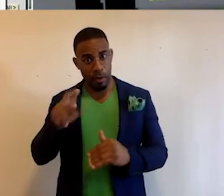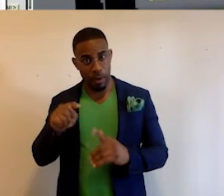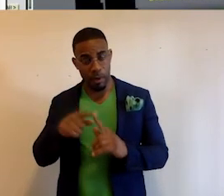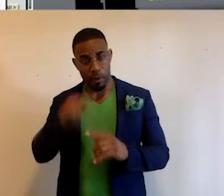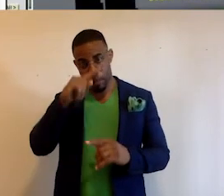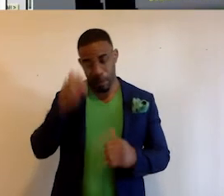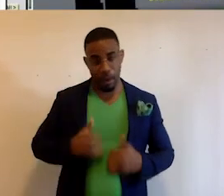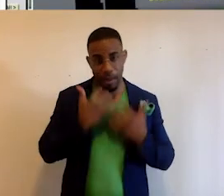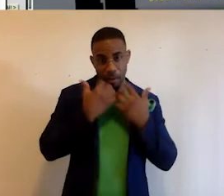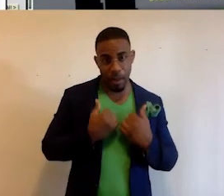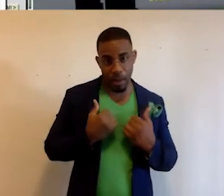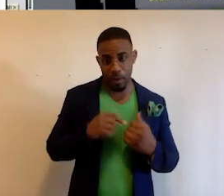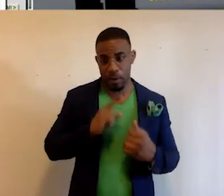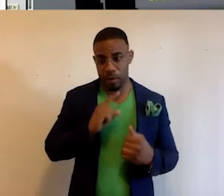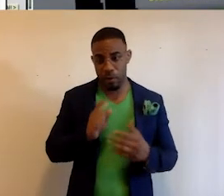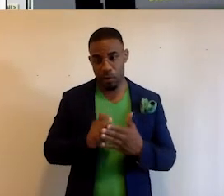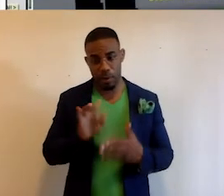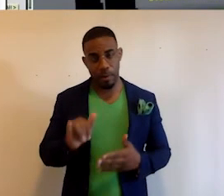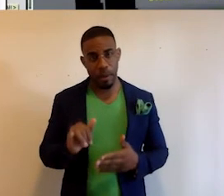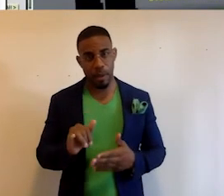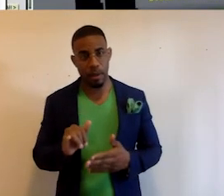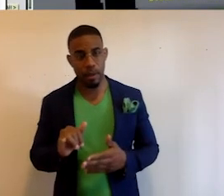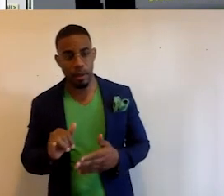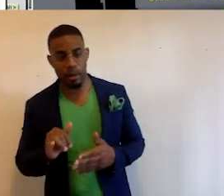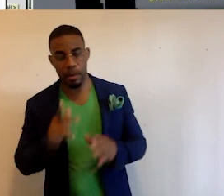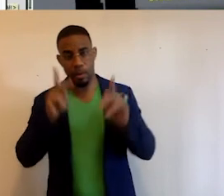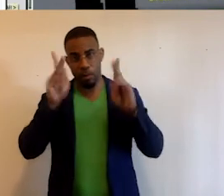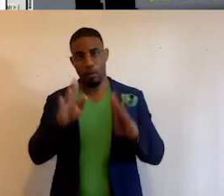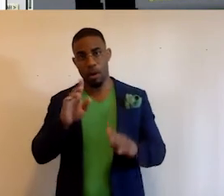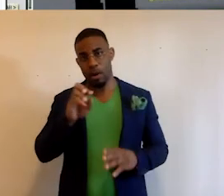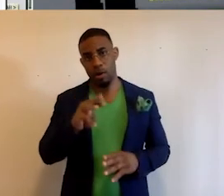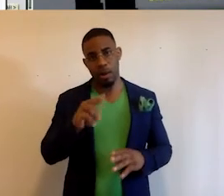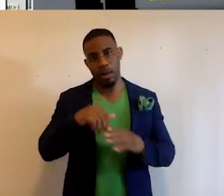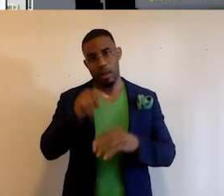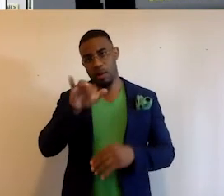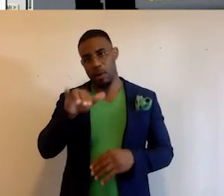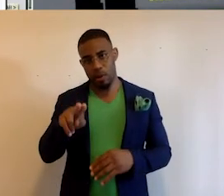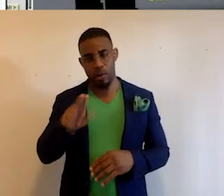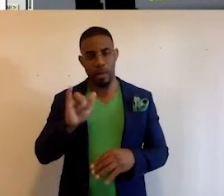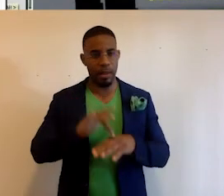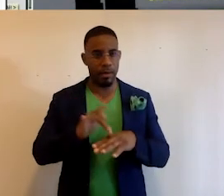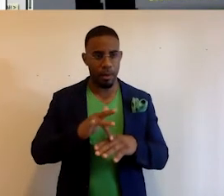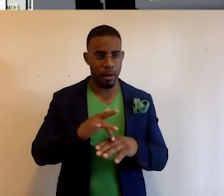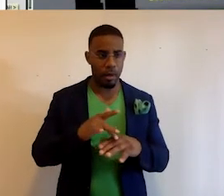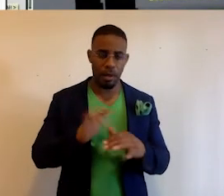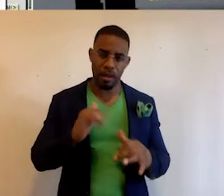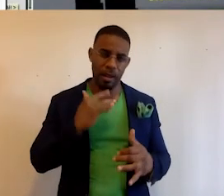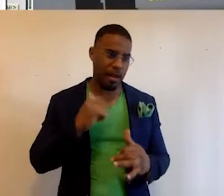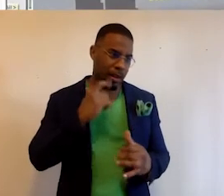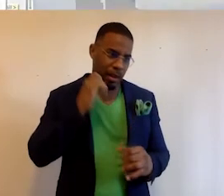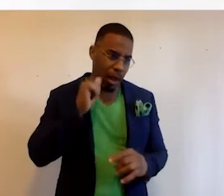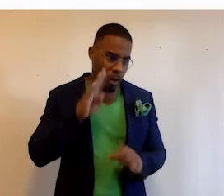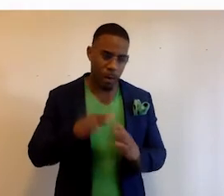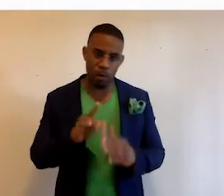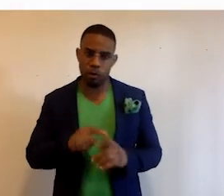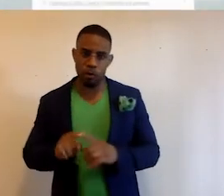Matter, which is written by Professor Charlton McIlwain at NYU and that's available actually hardcover and I just got the audiobook